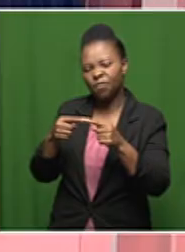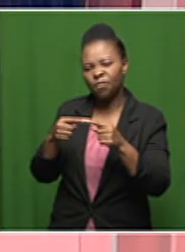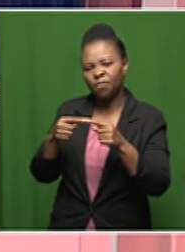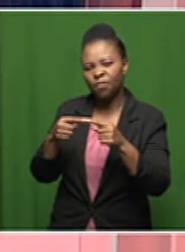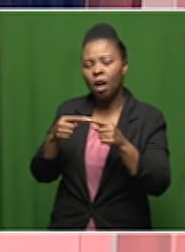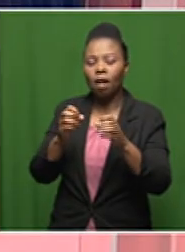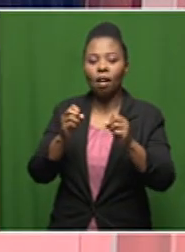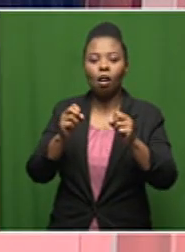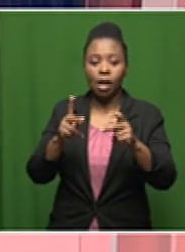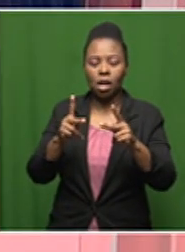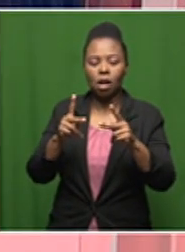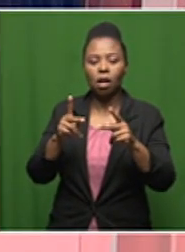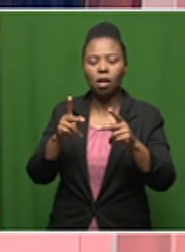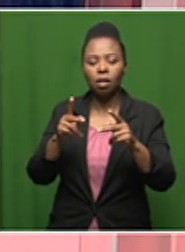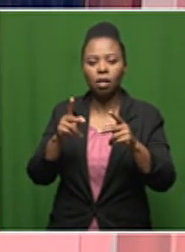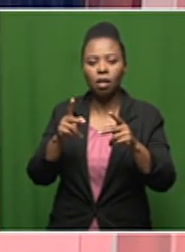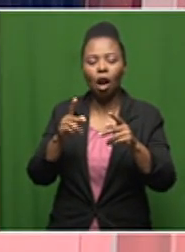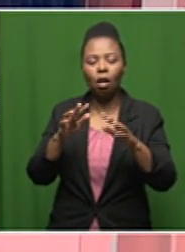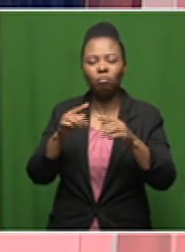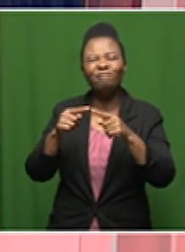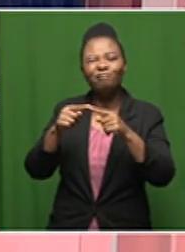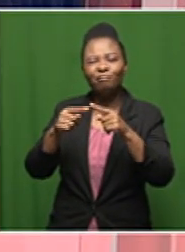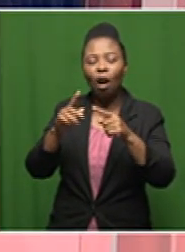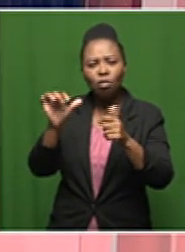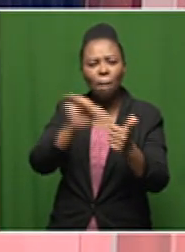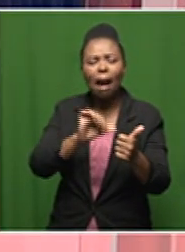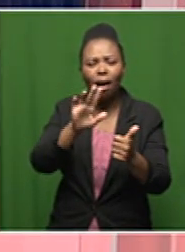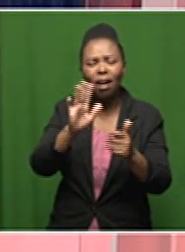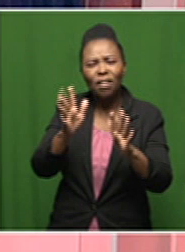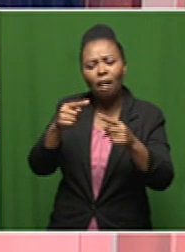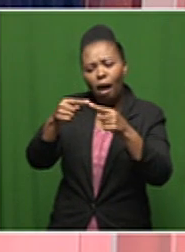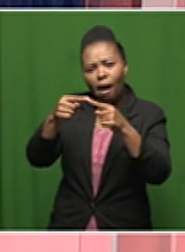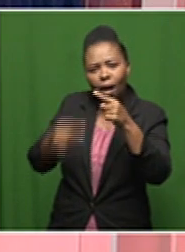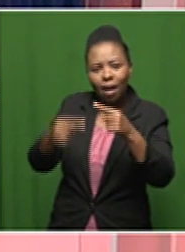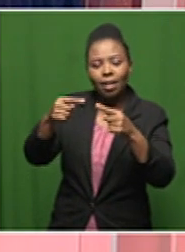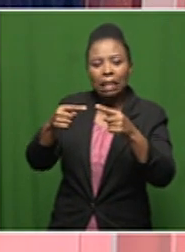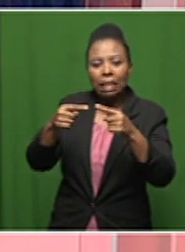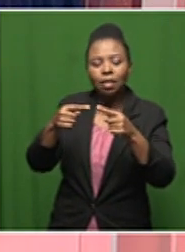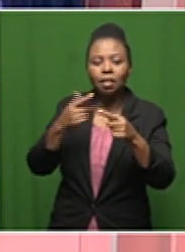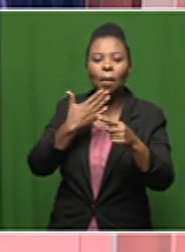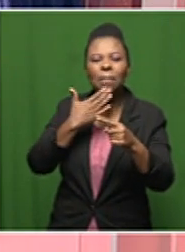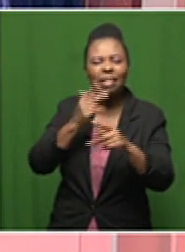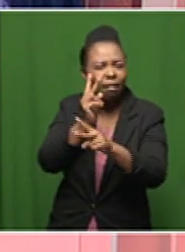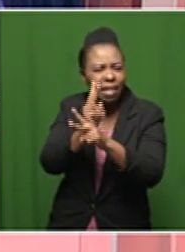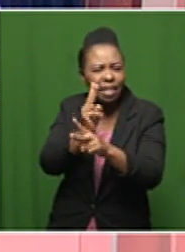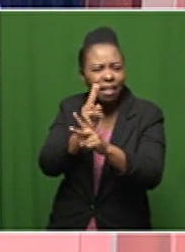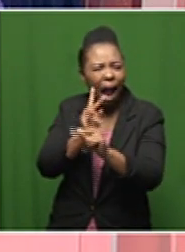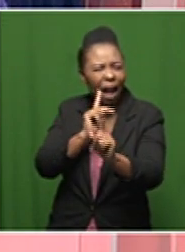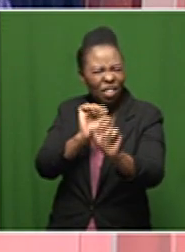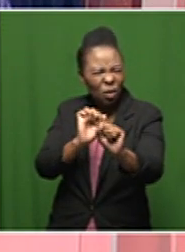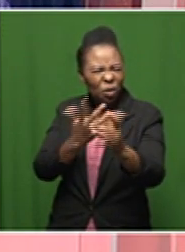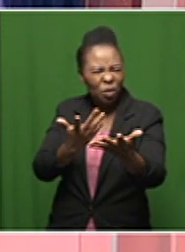all right okay looks sorry you're back we'd lost you for a second so i don't know if you could just repeat your answer